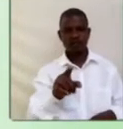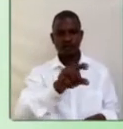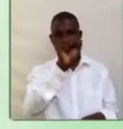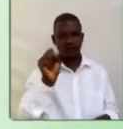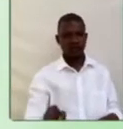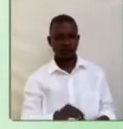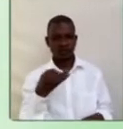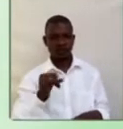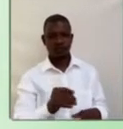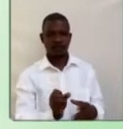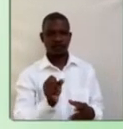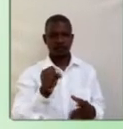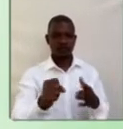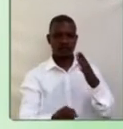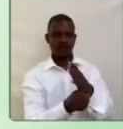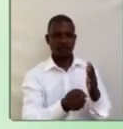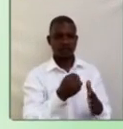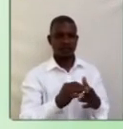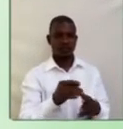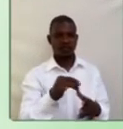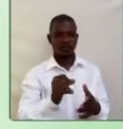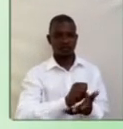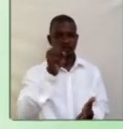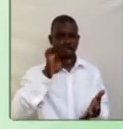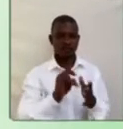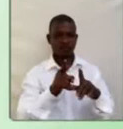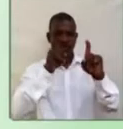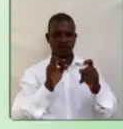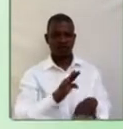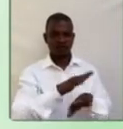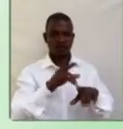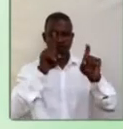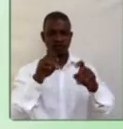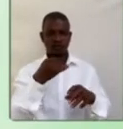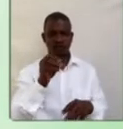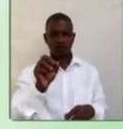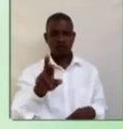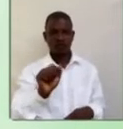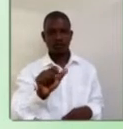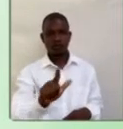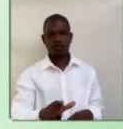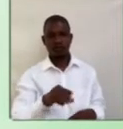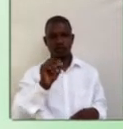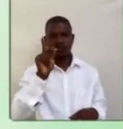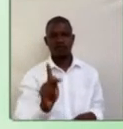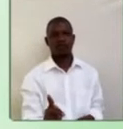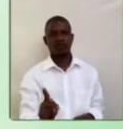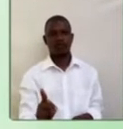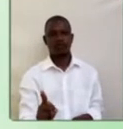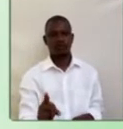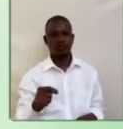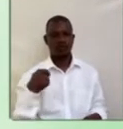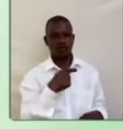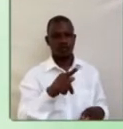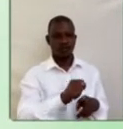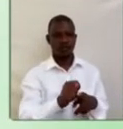of the senior secondary school certificate examination on test of orals. Okay. We